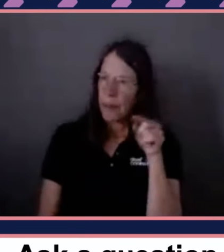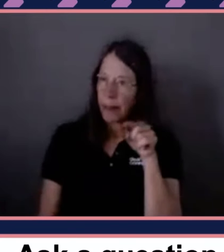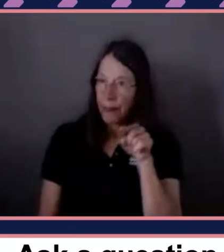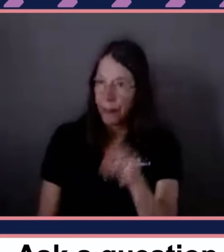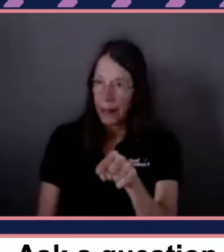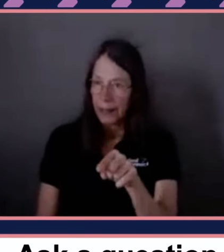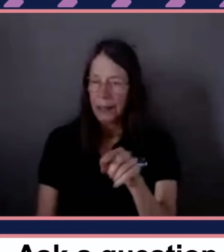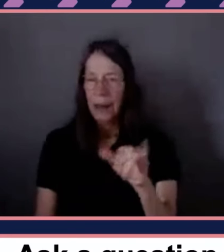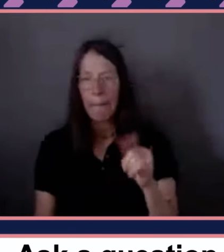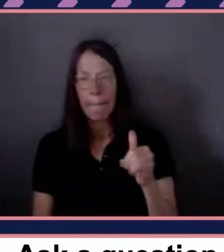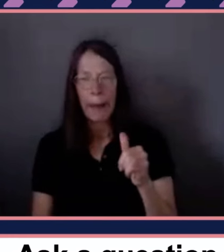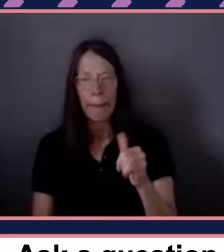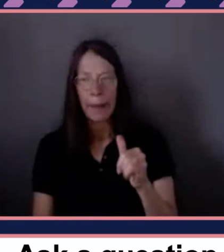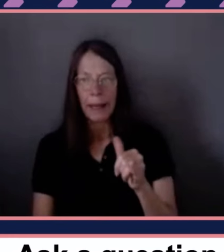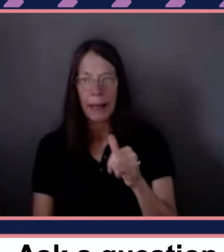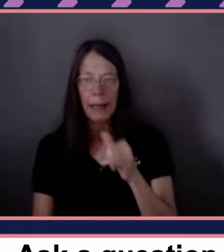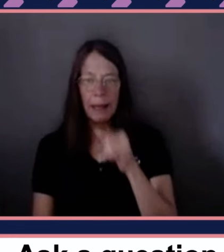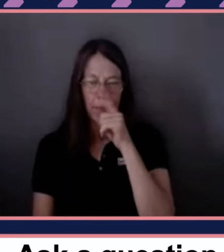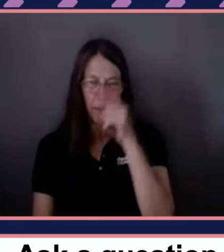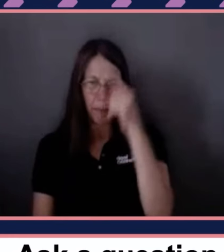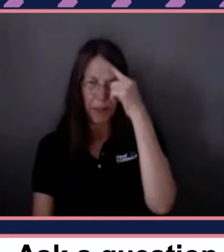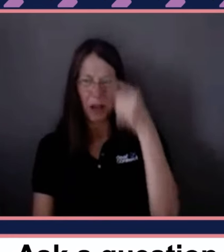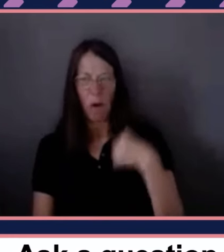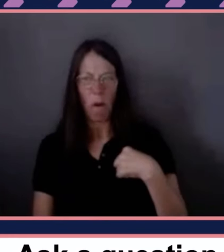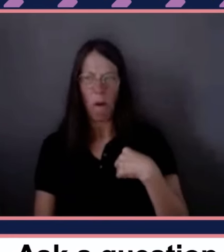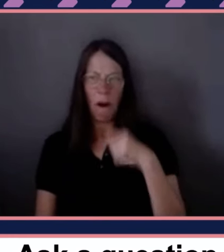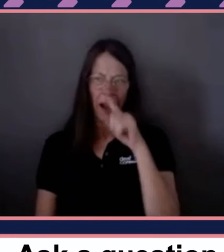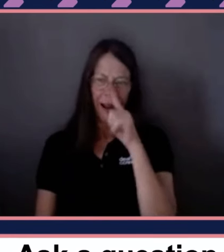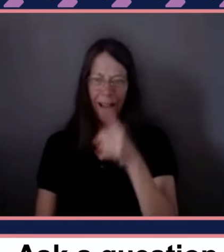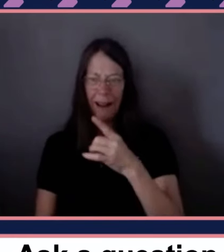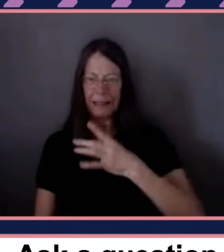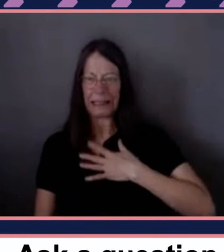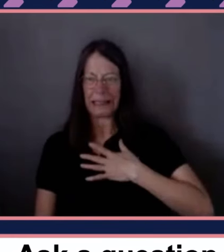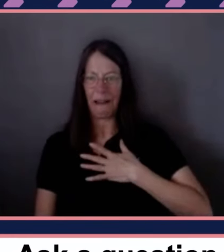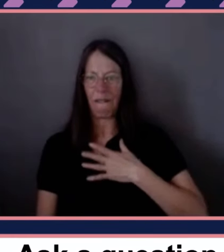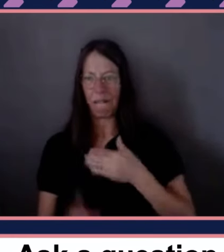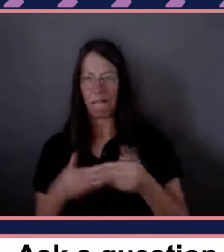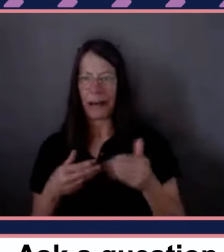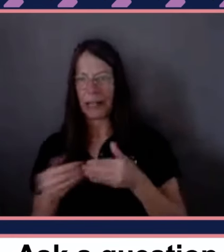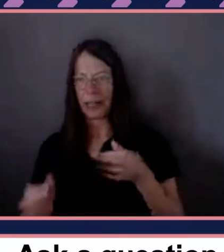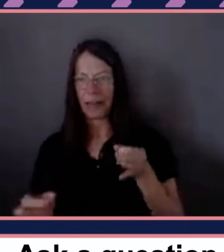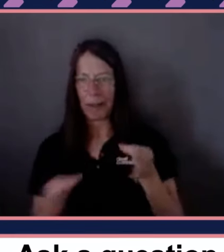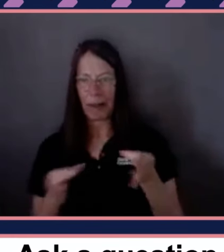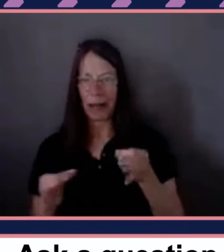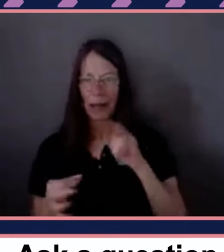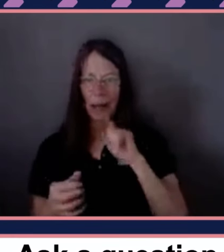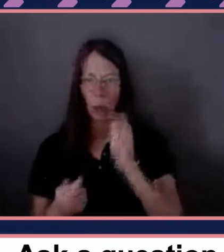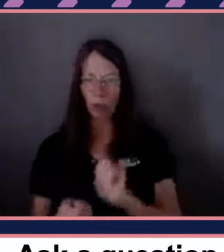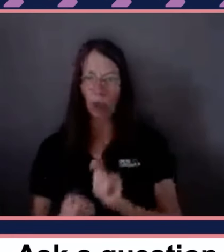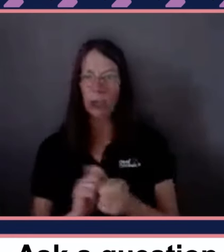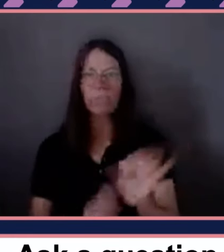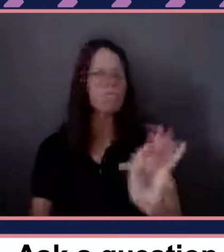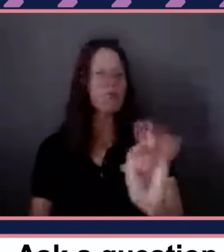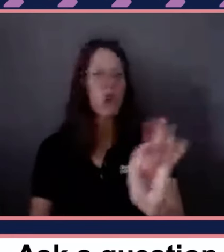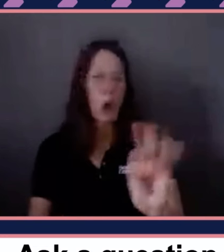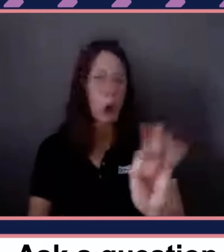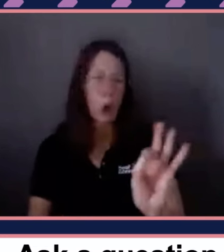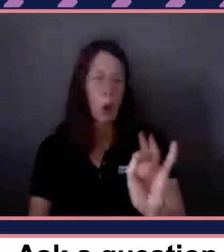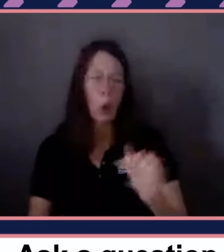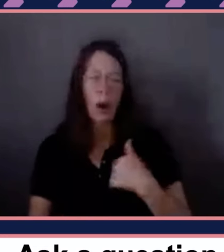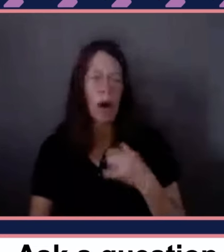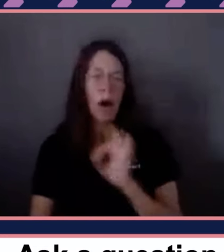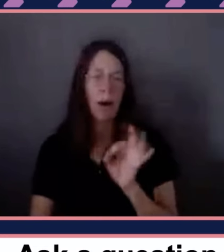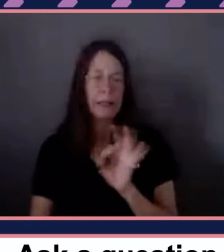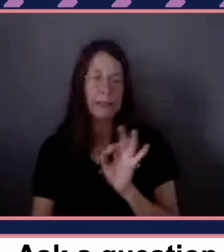people can't self-manage their plans and that there's somehow going to be a change to that. There's absolutely no change